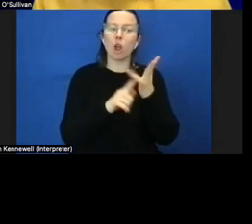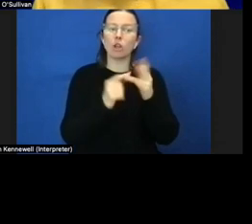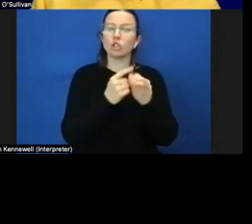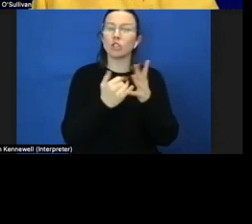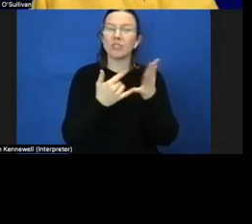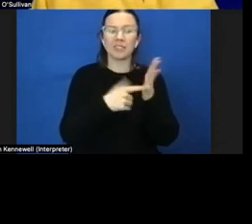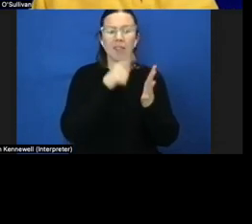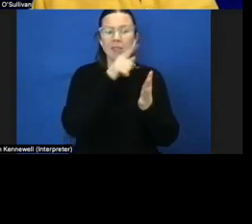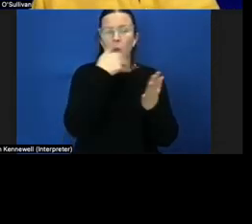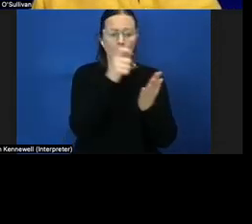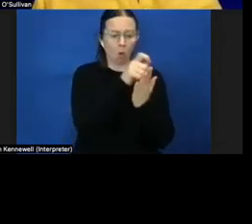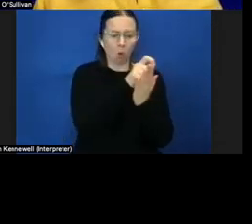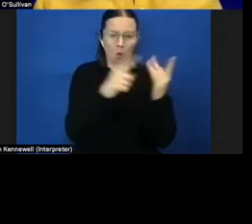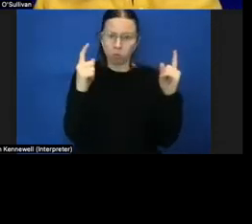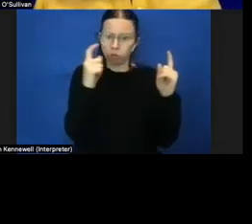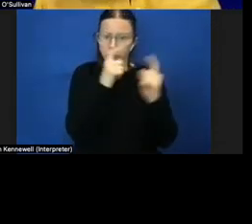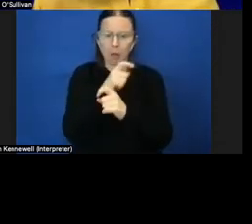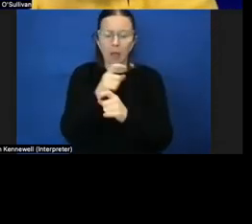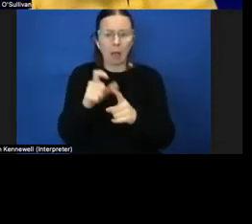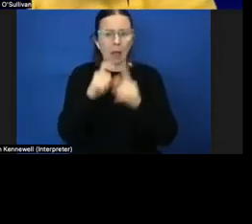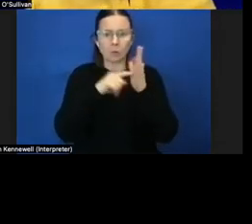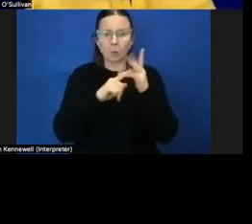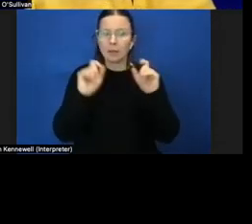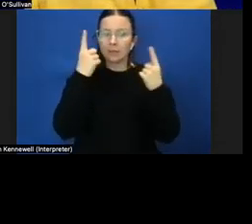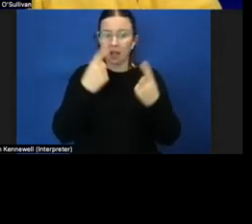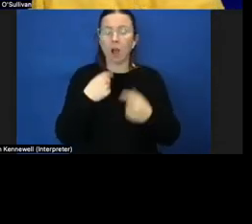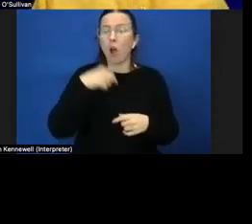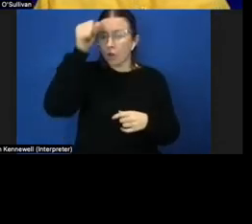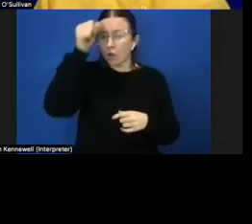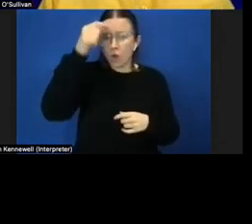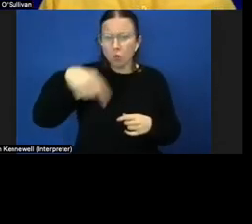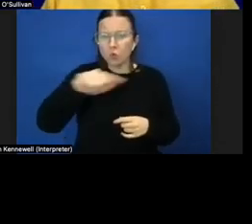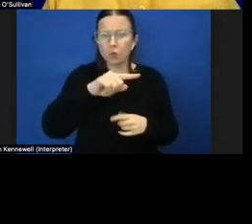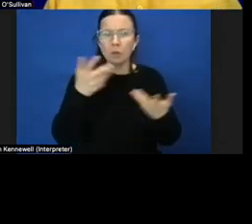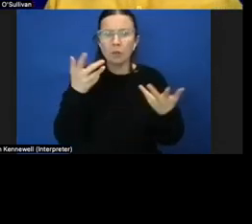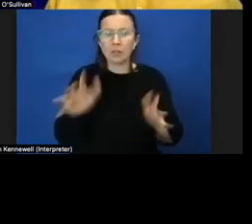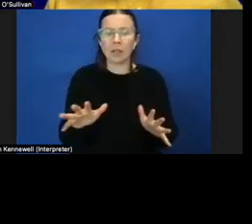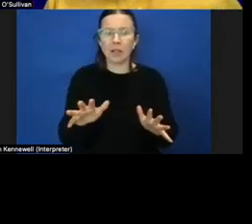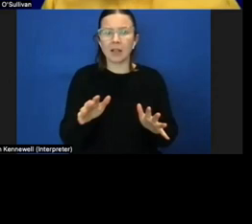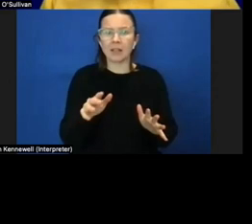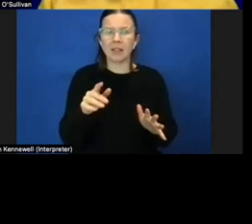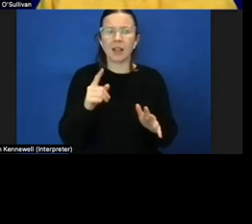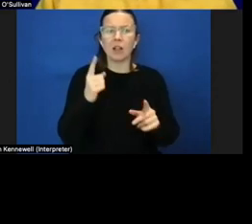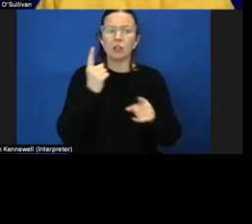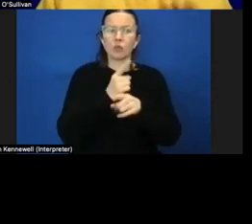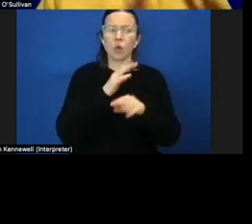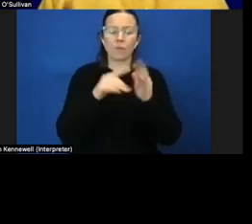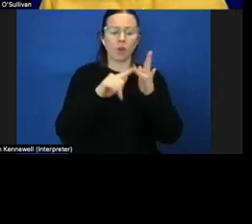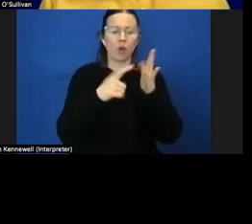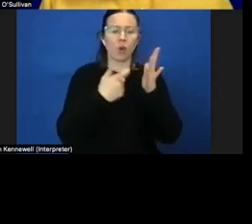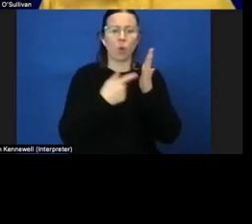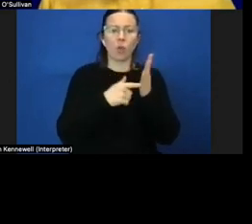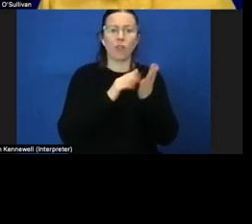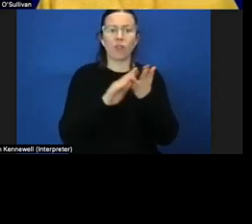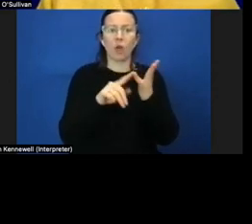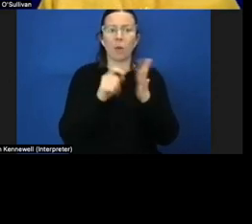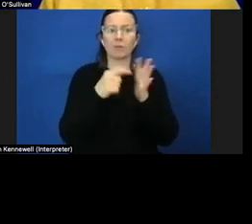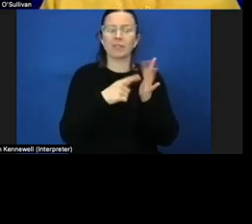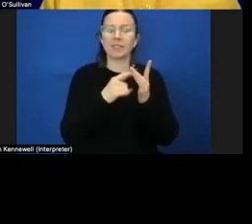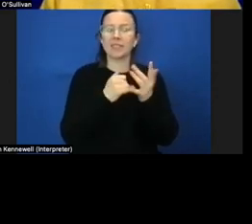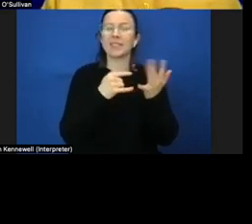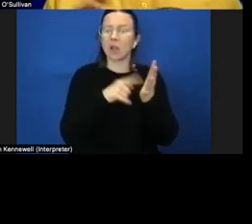jargon i know that you have done recently potentially a thing on orthoptists who help look at functional vision